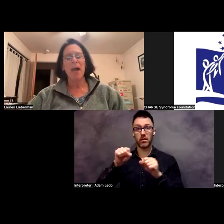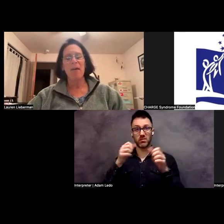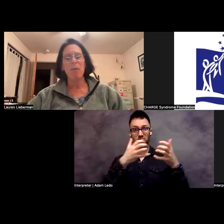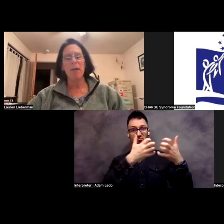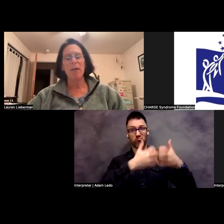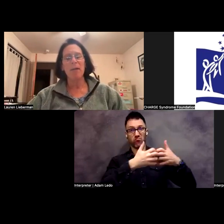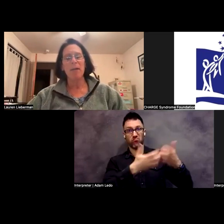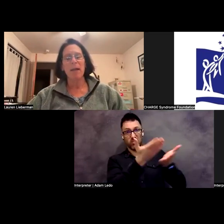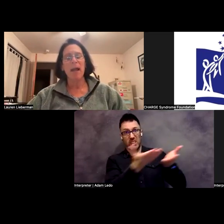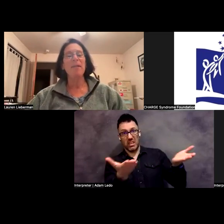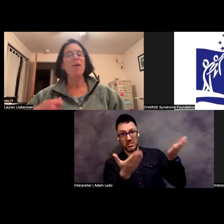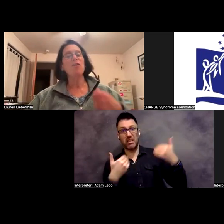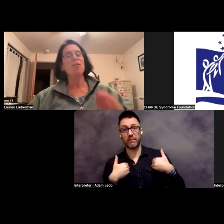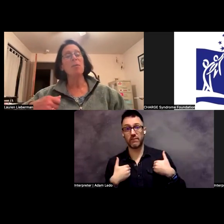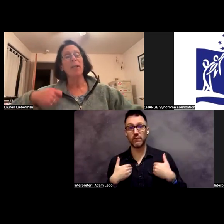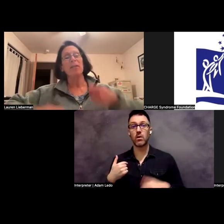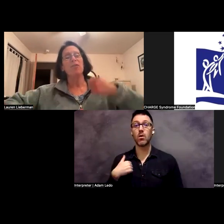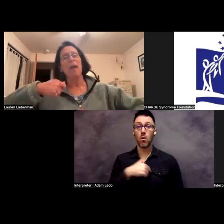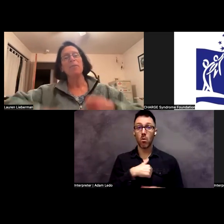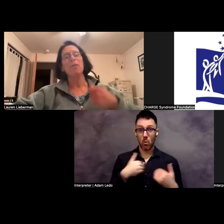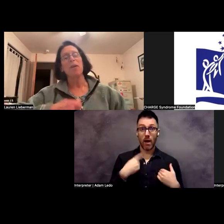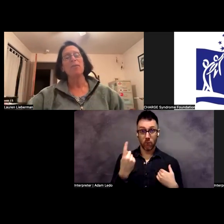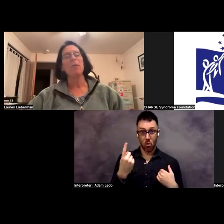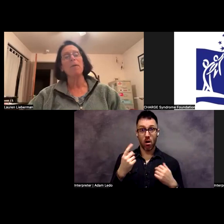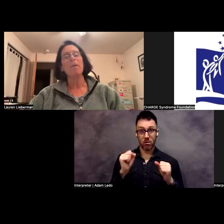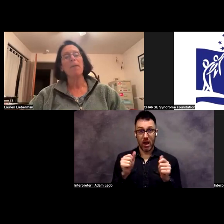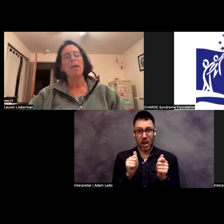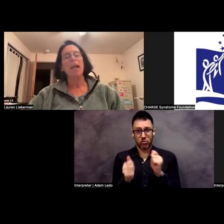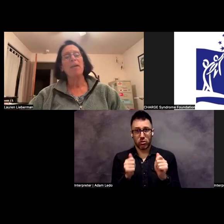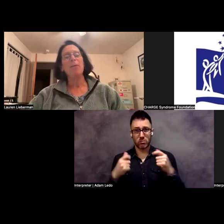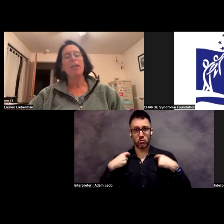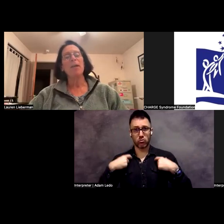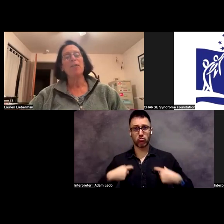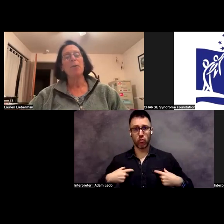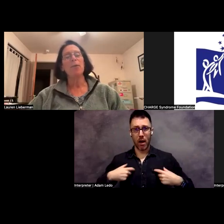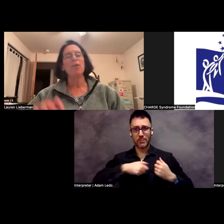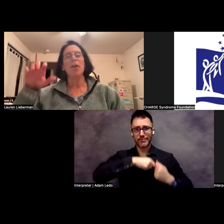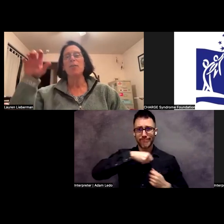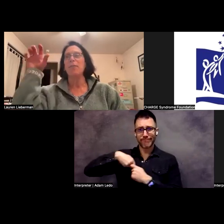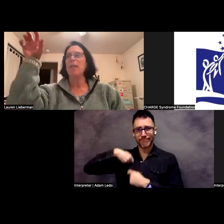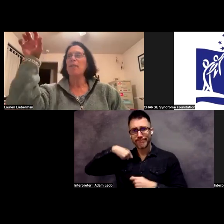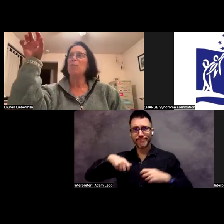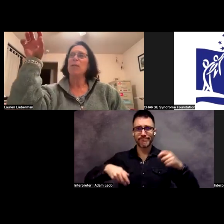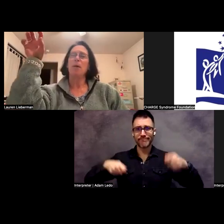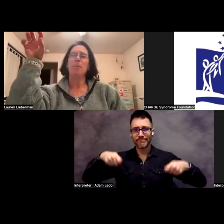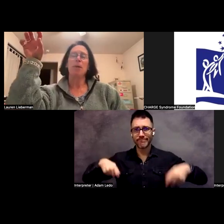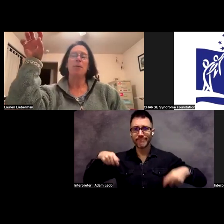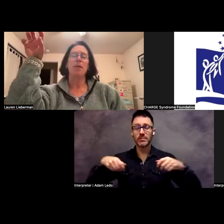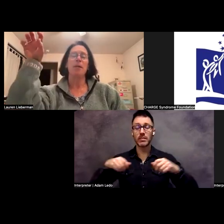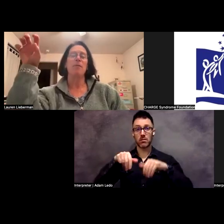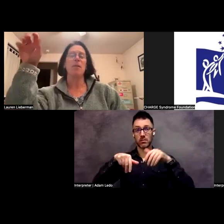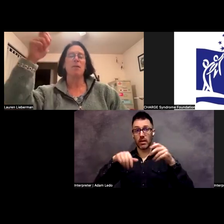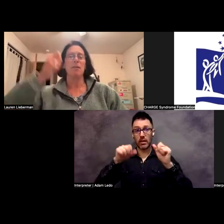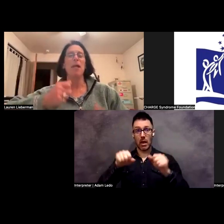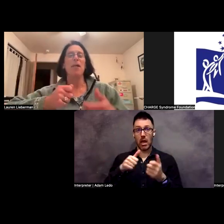We have one, and they're adjustable, like the straps are adjustable, and it really does support the child, so if they can just reach up a little